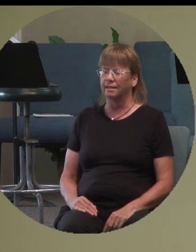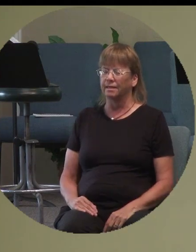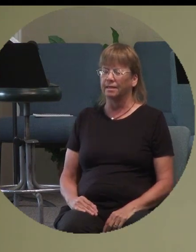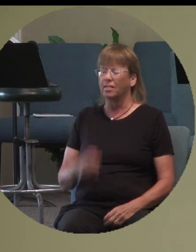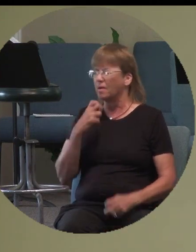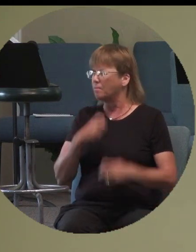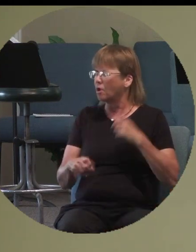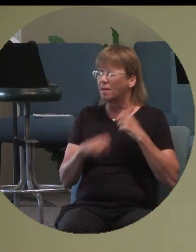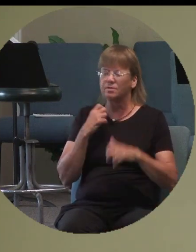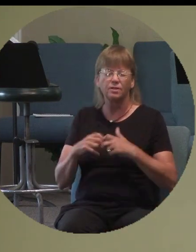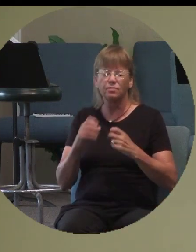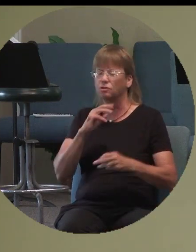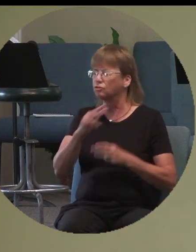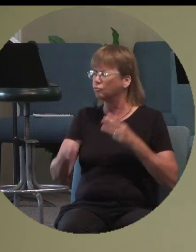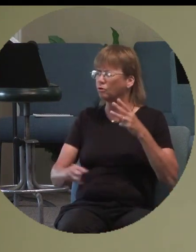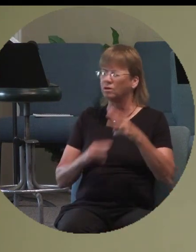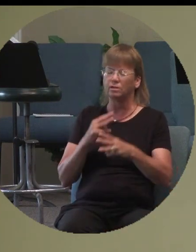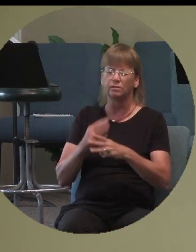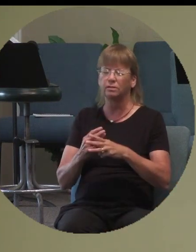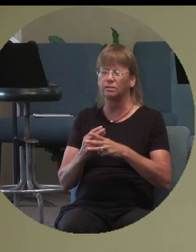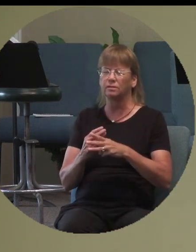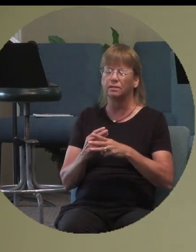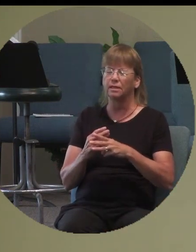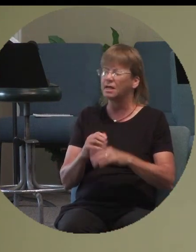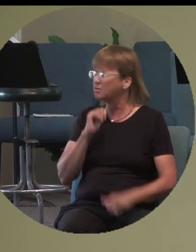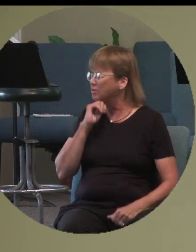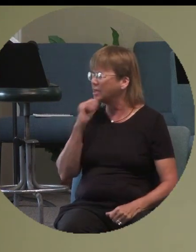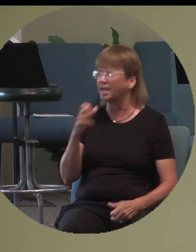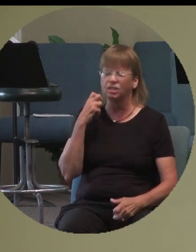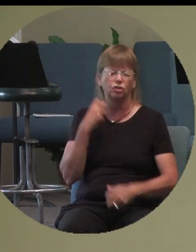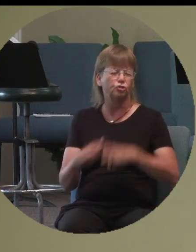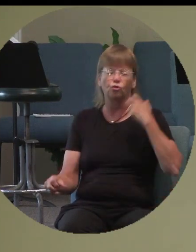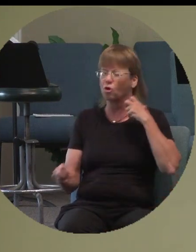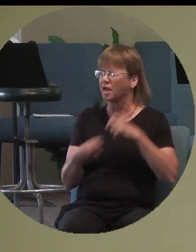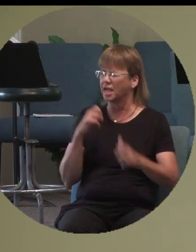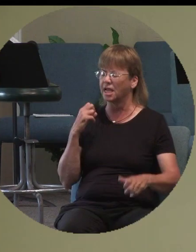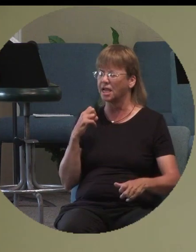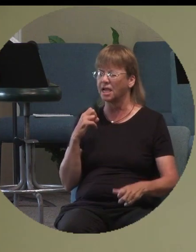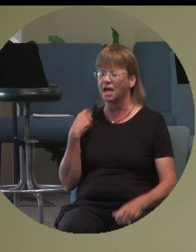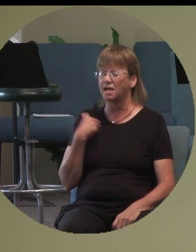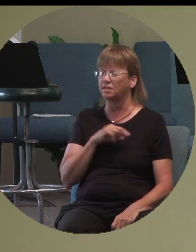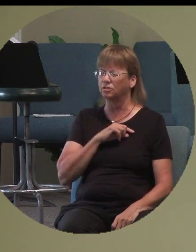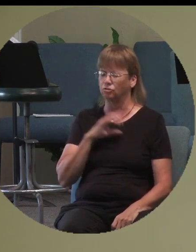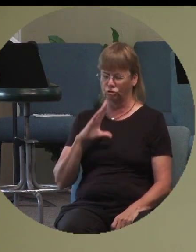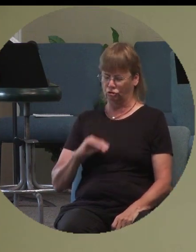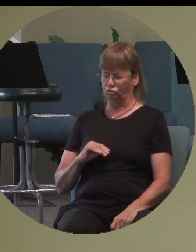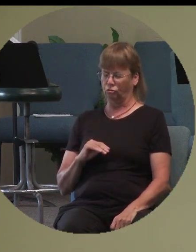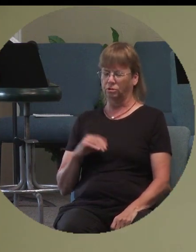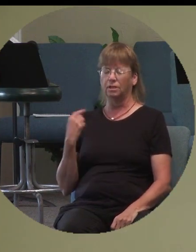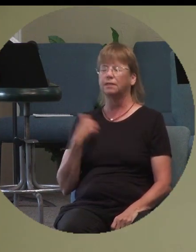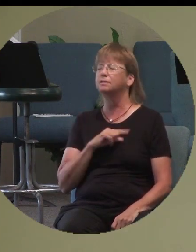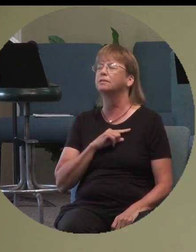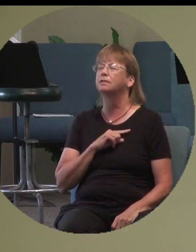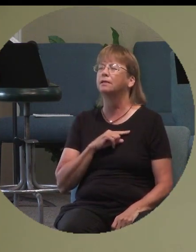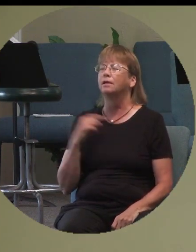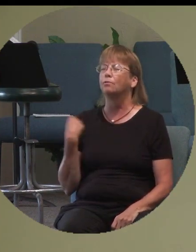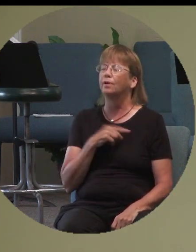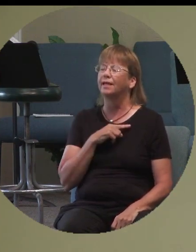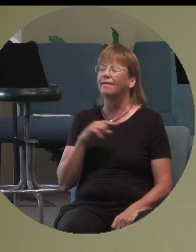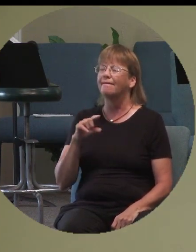they do not have to destroy us and discourage us, but that in you we find purpose,